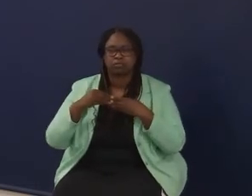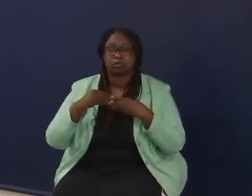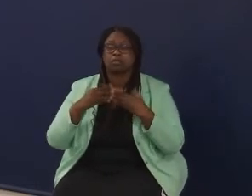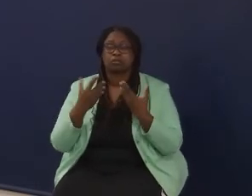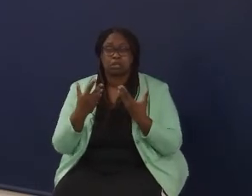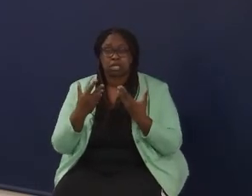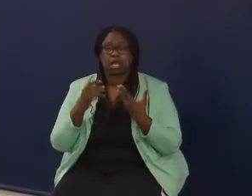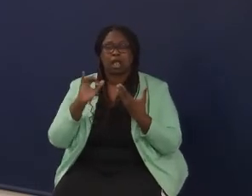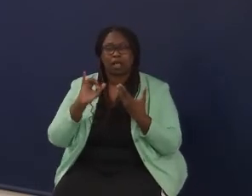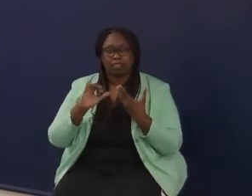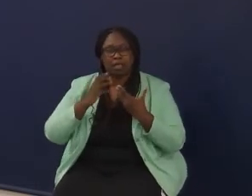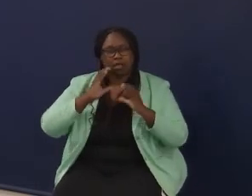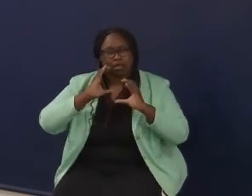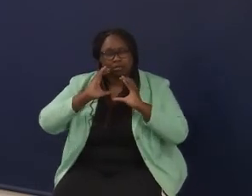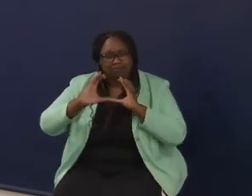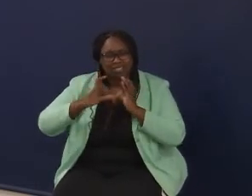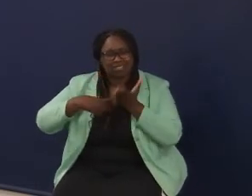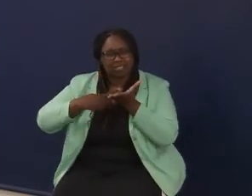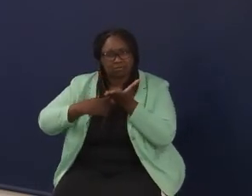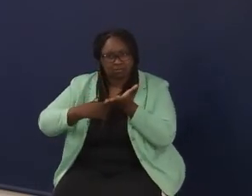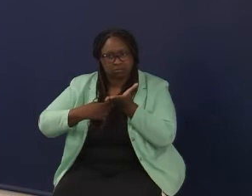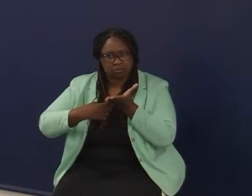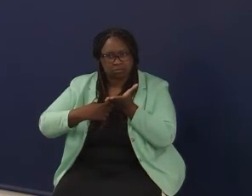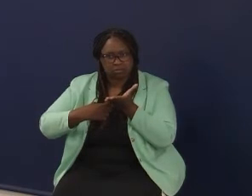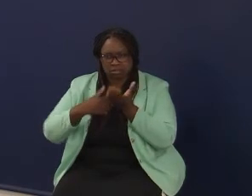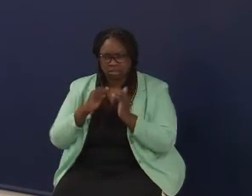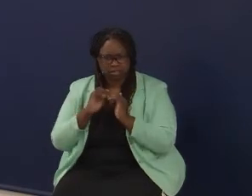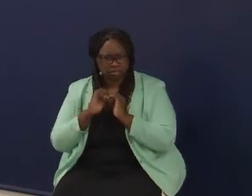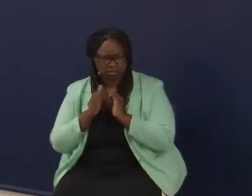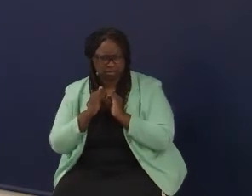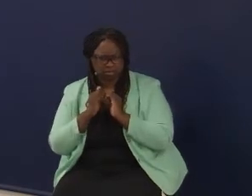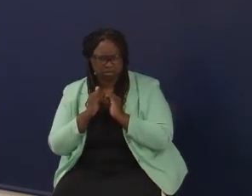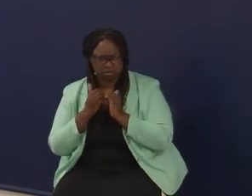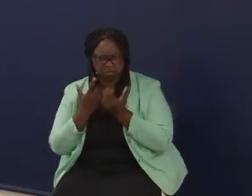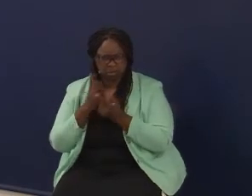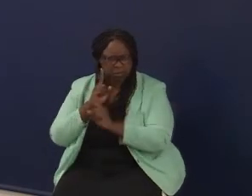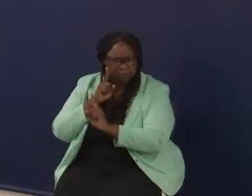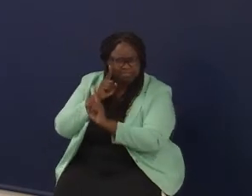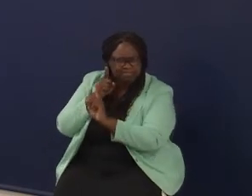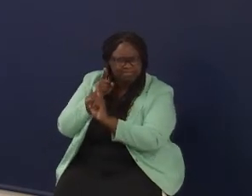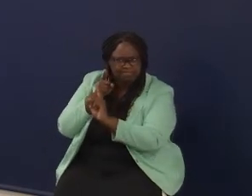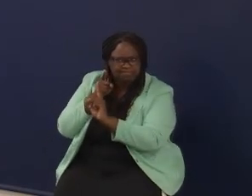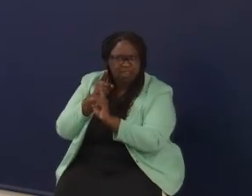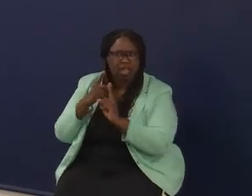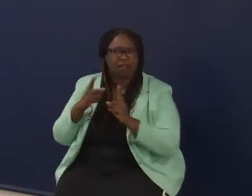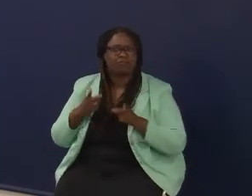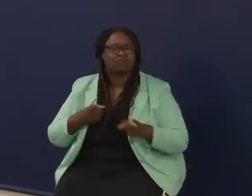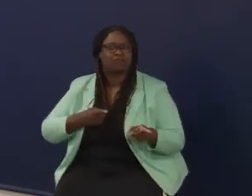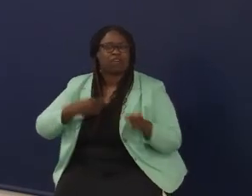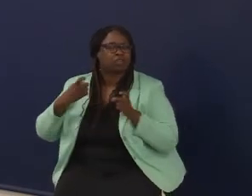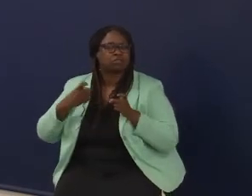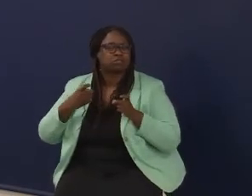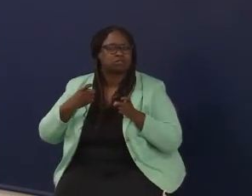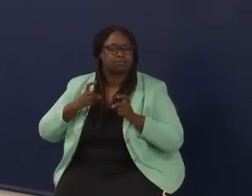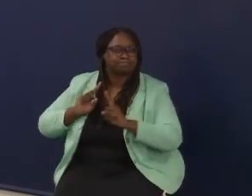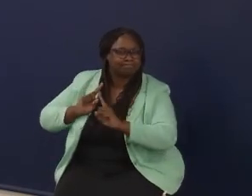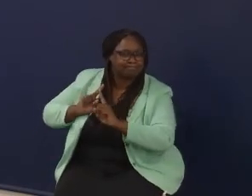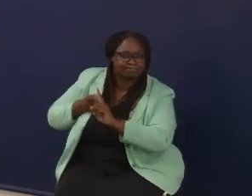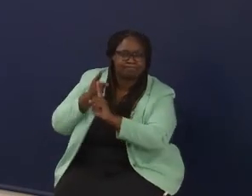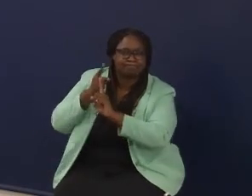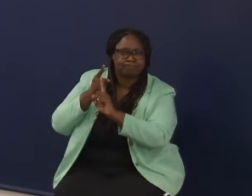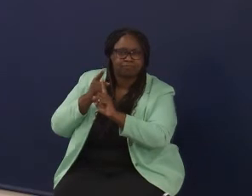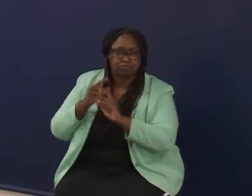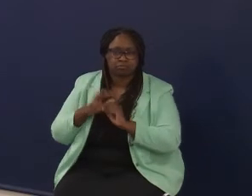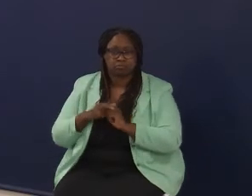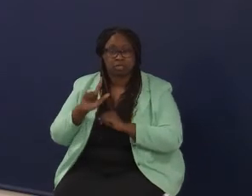But having that conversation that how do we how do we get there faster? I think Lee Todd said it earlier today